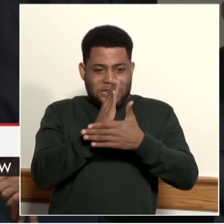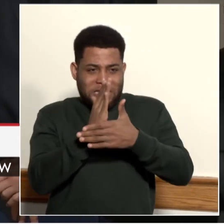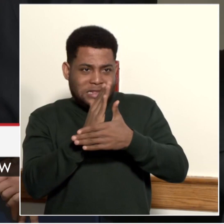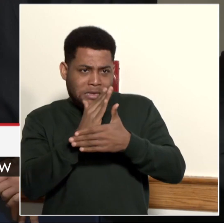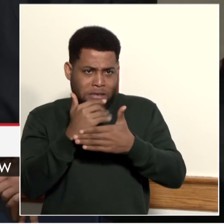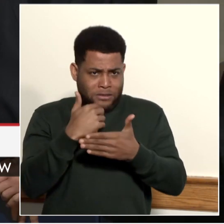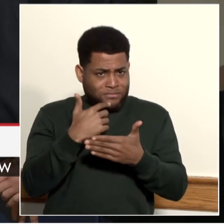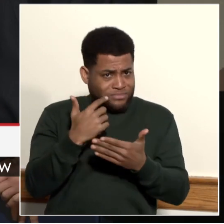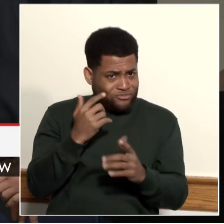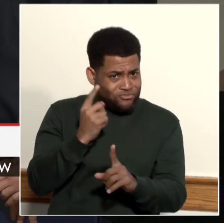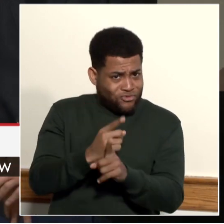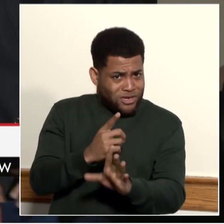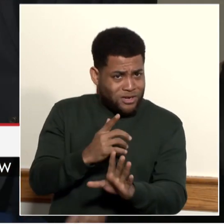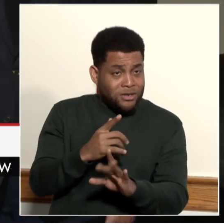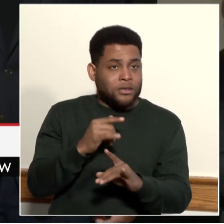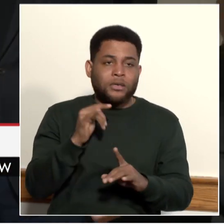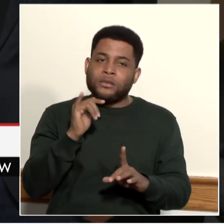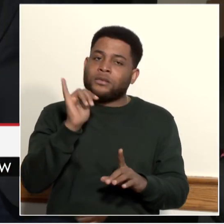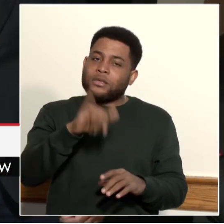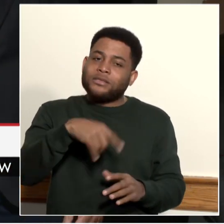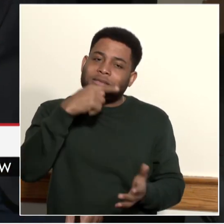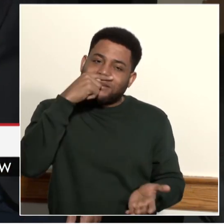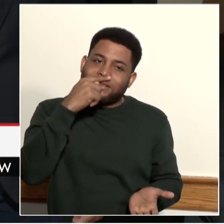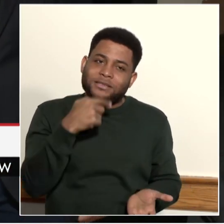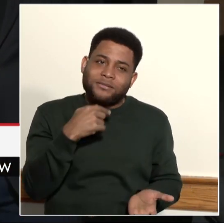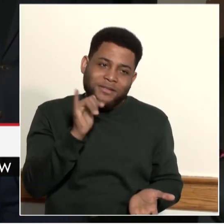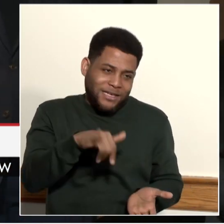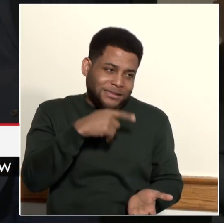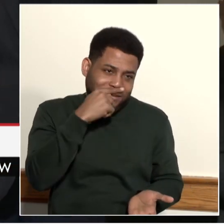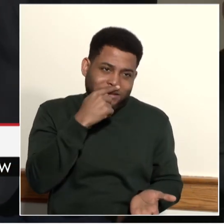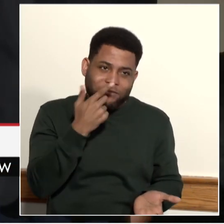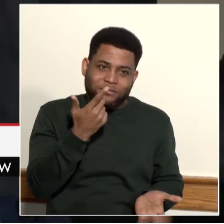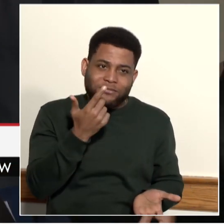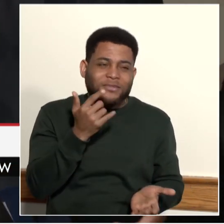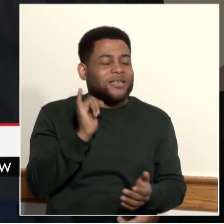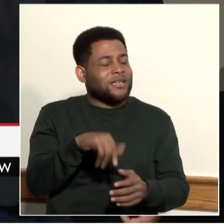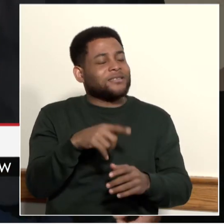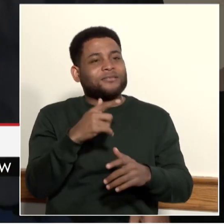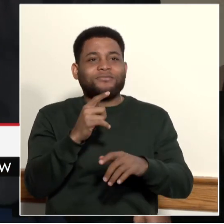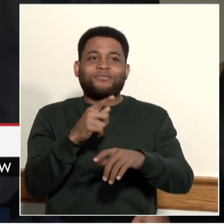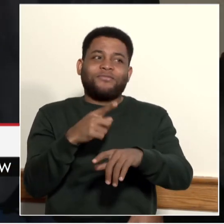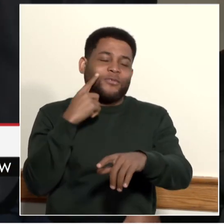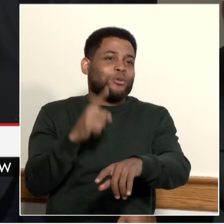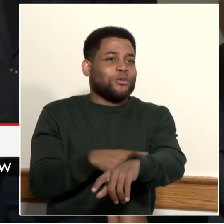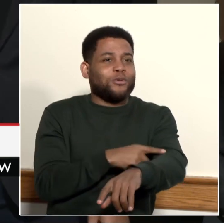Stay kids. As long as you can. Stay kids.